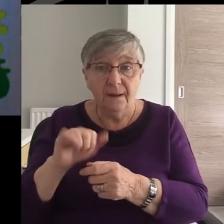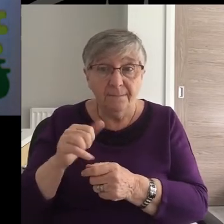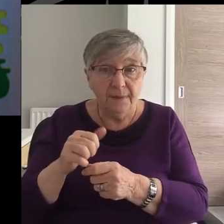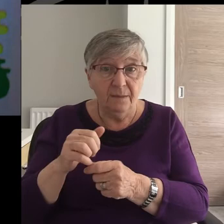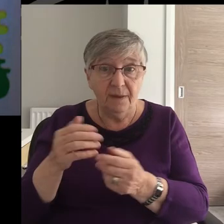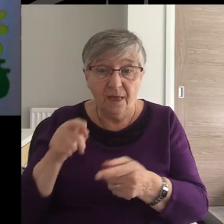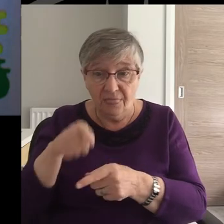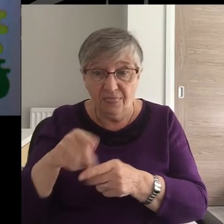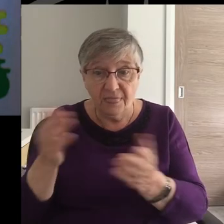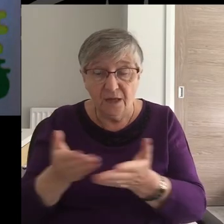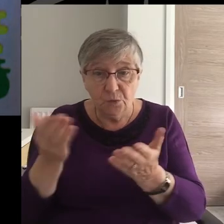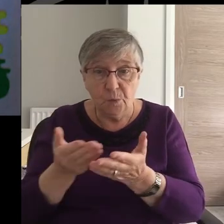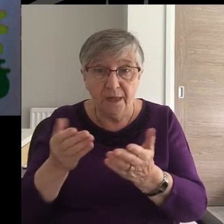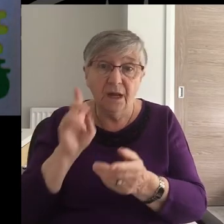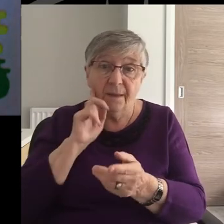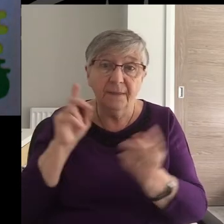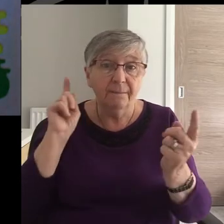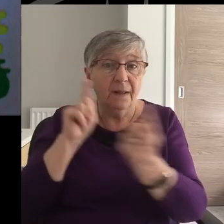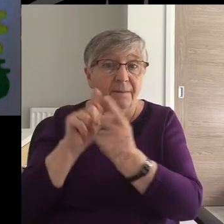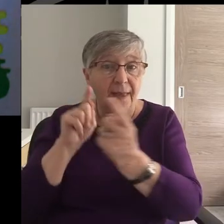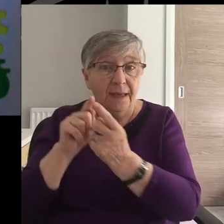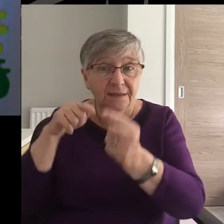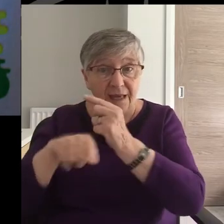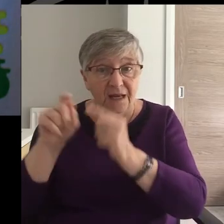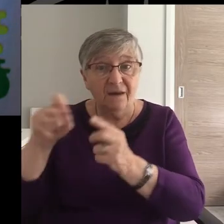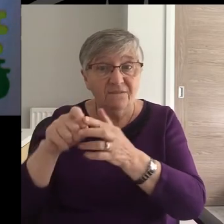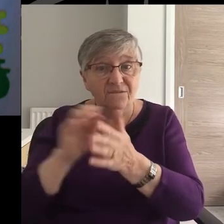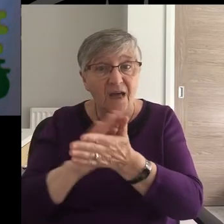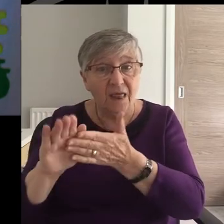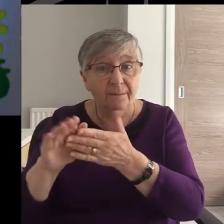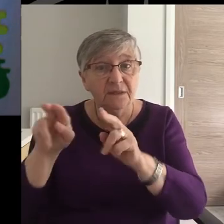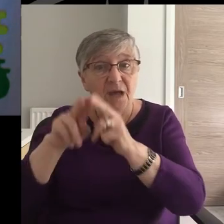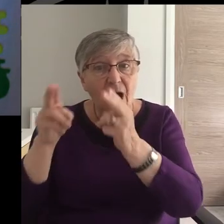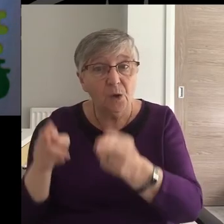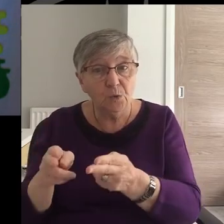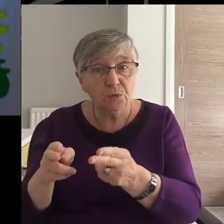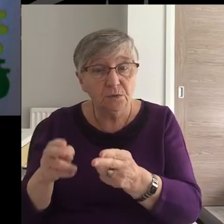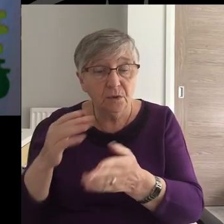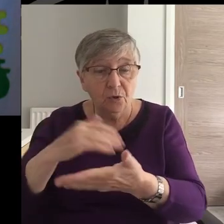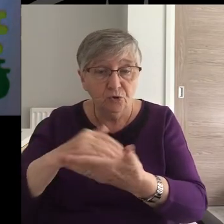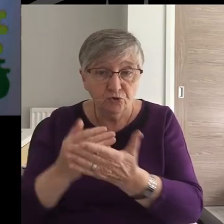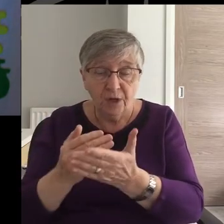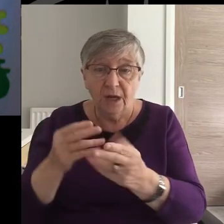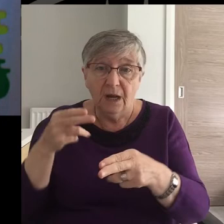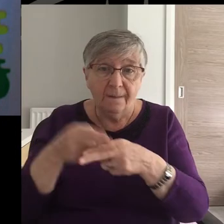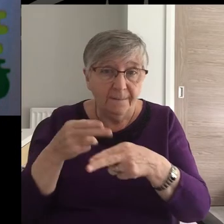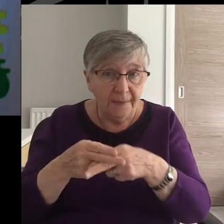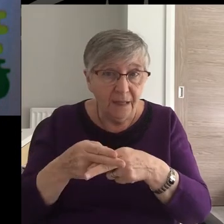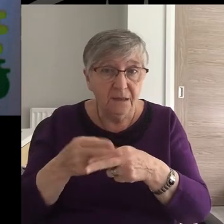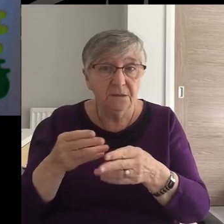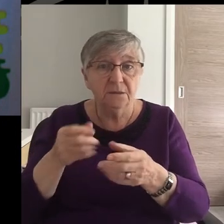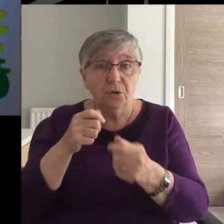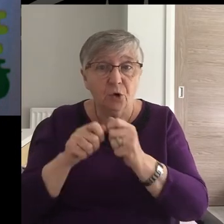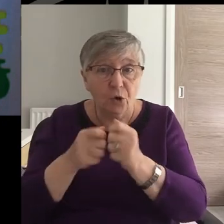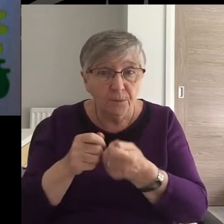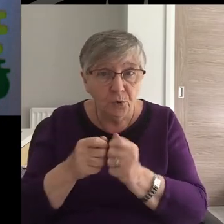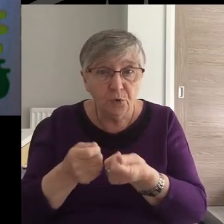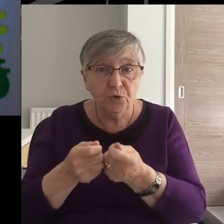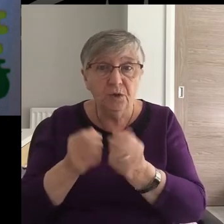one of the houses folks would meet to share meals, communion, prayer,